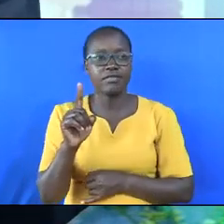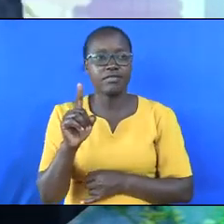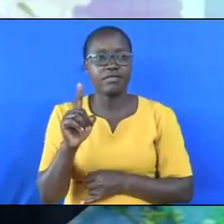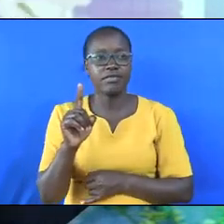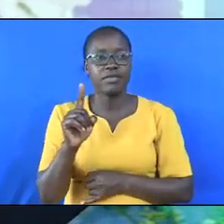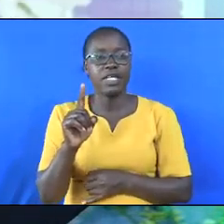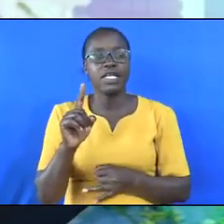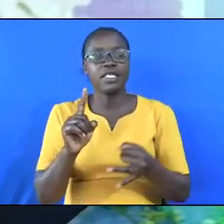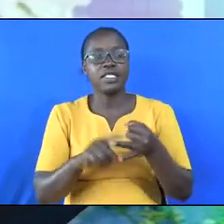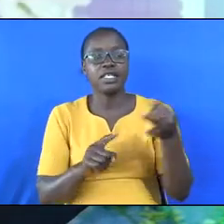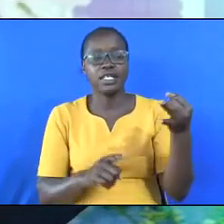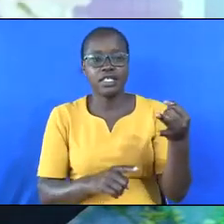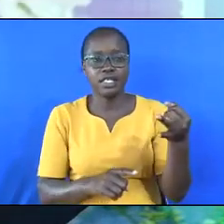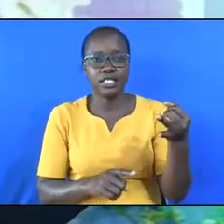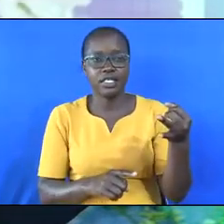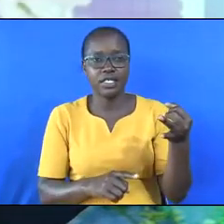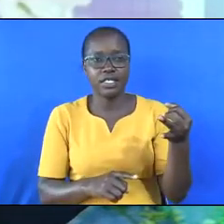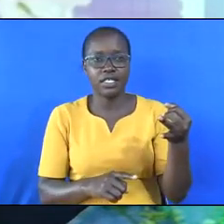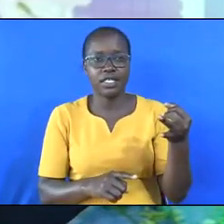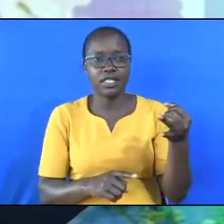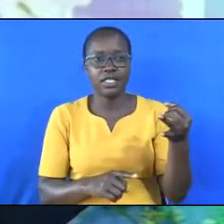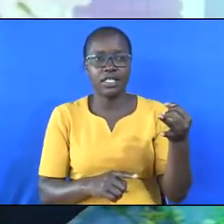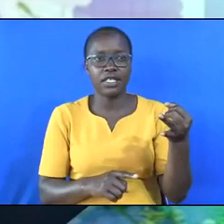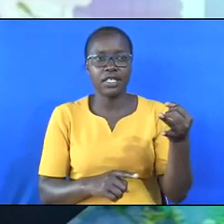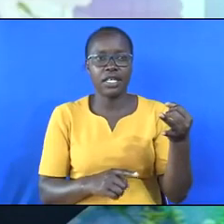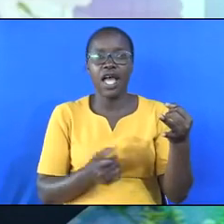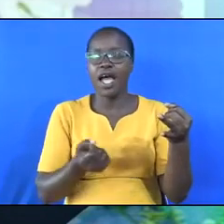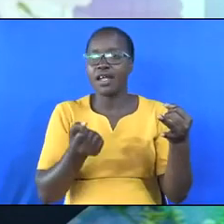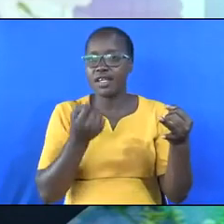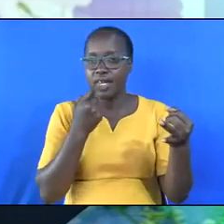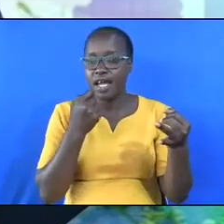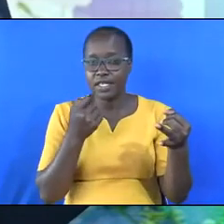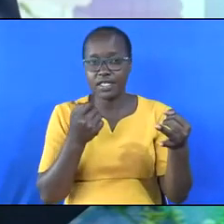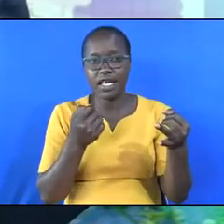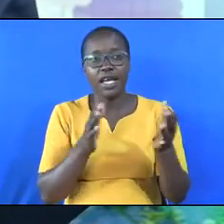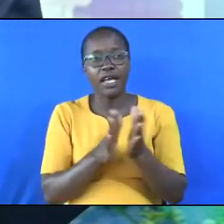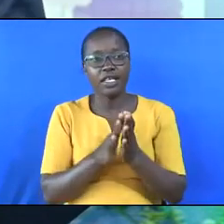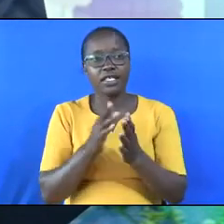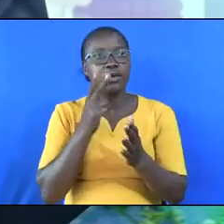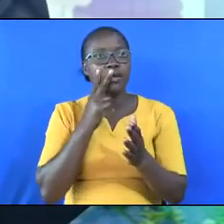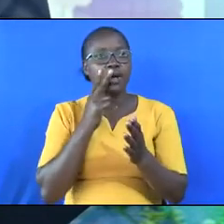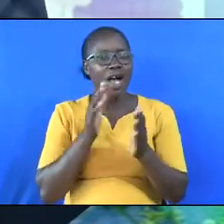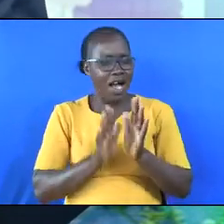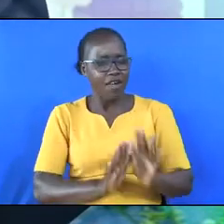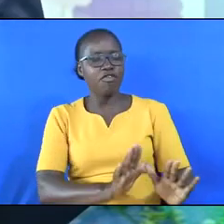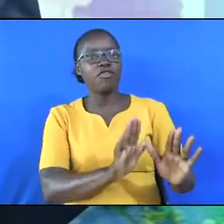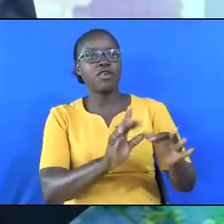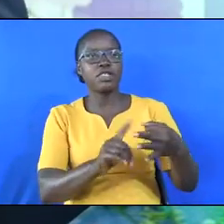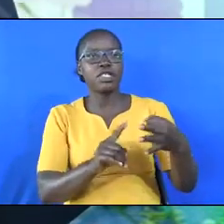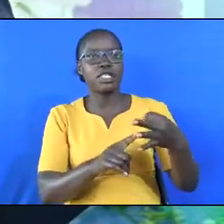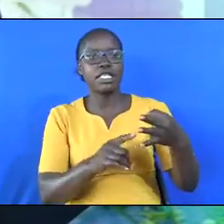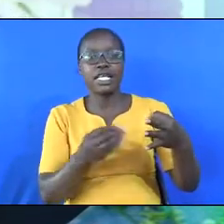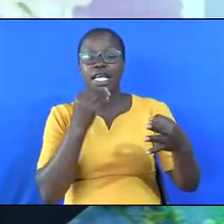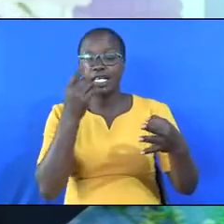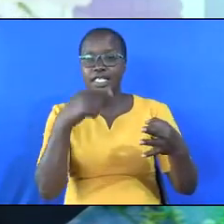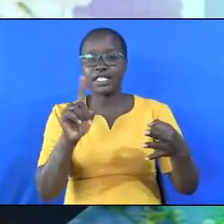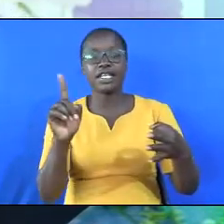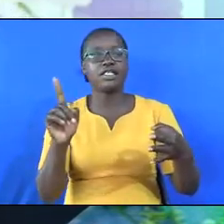The second item, avoid drugs and tobacco. The third one, eat right.